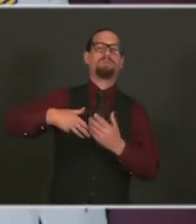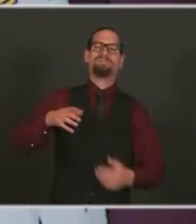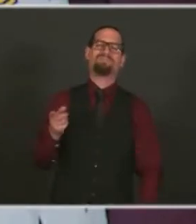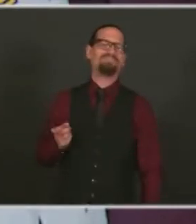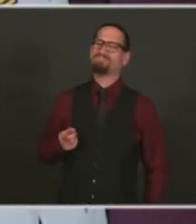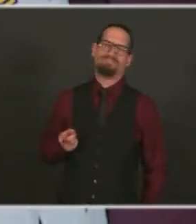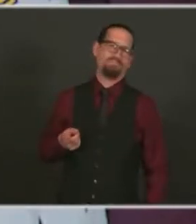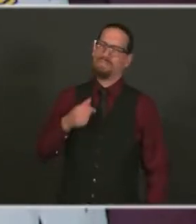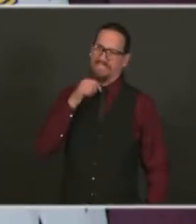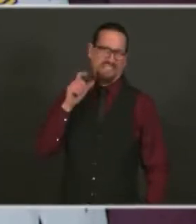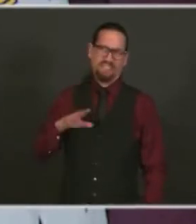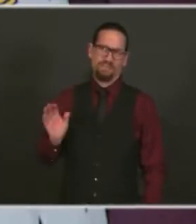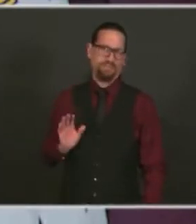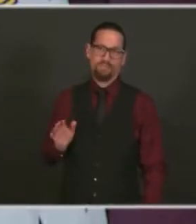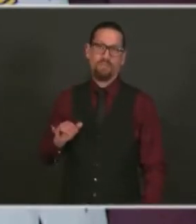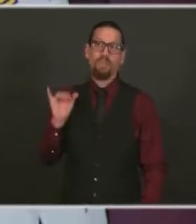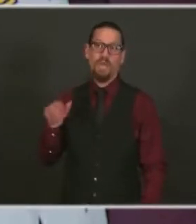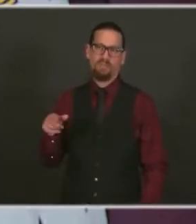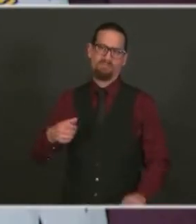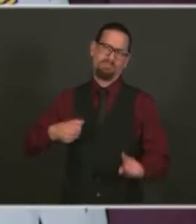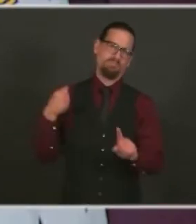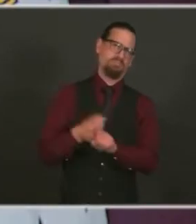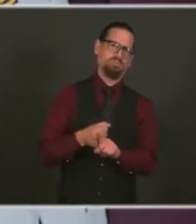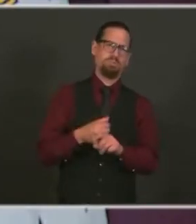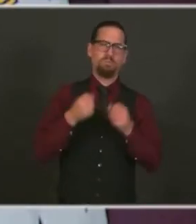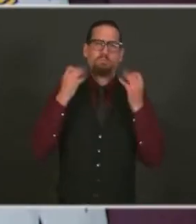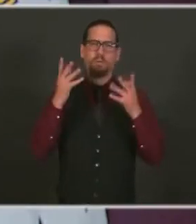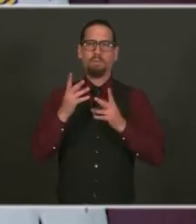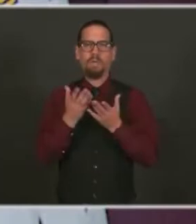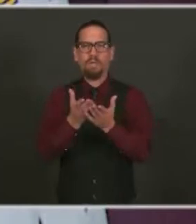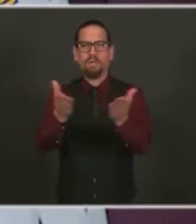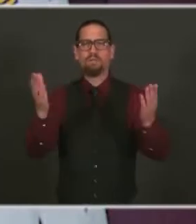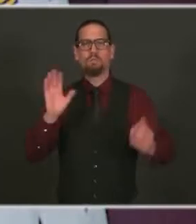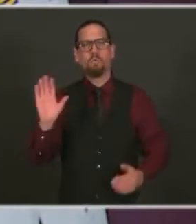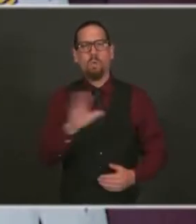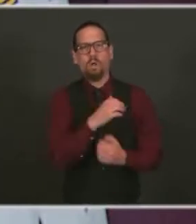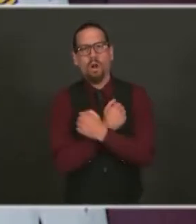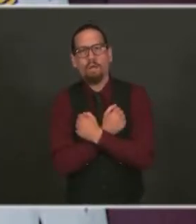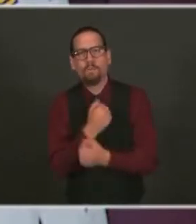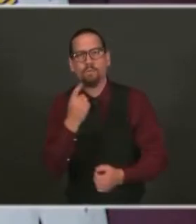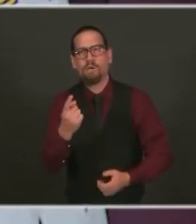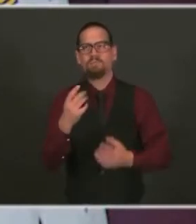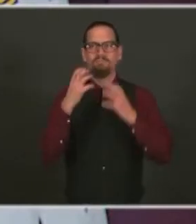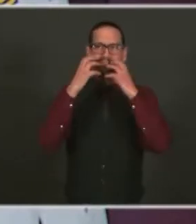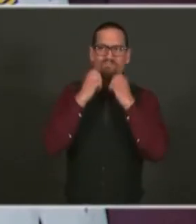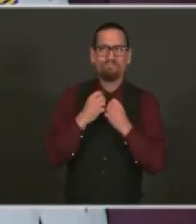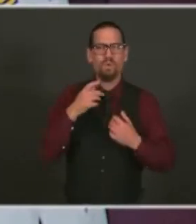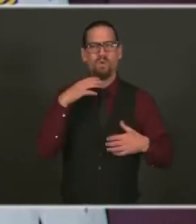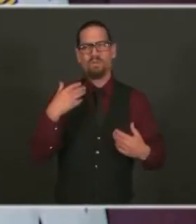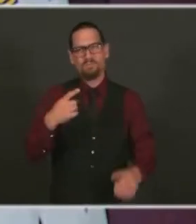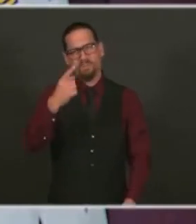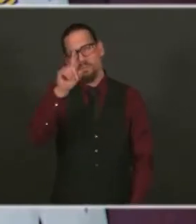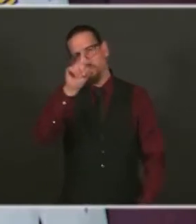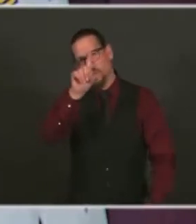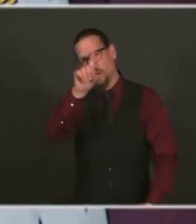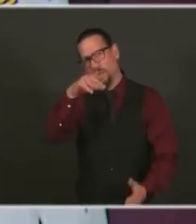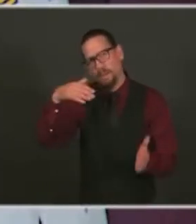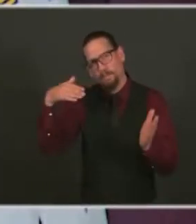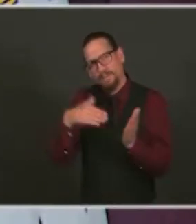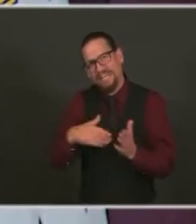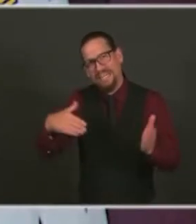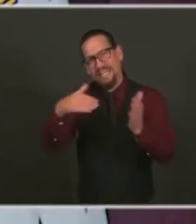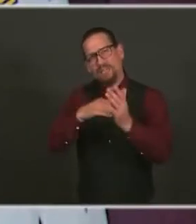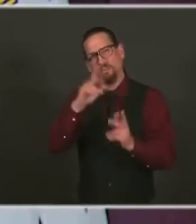We are one million people strong and it's our moment to pull together and rise above and turn